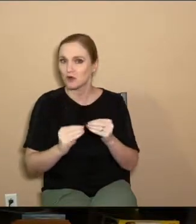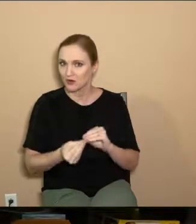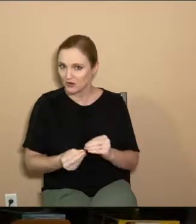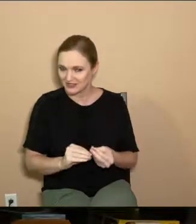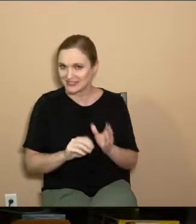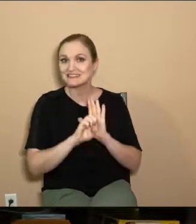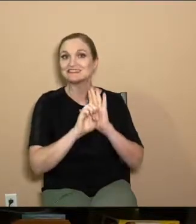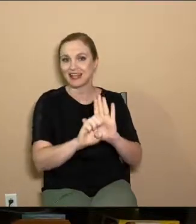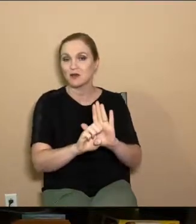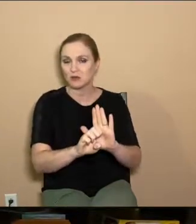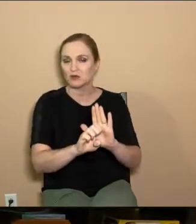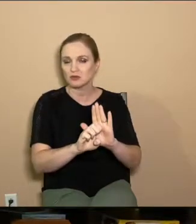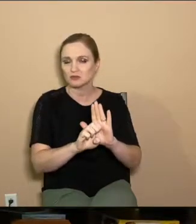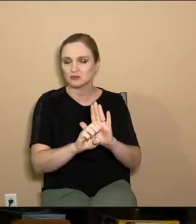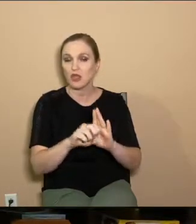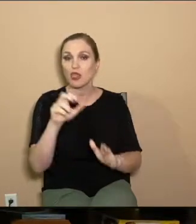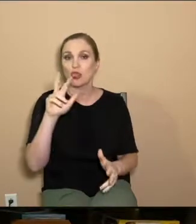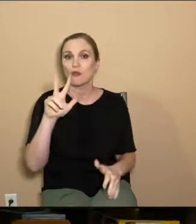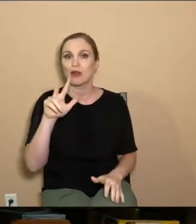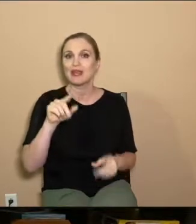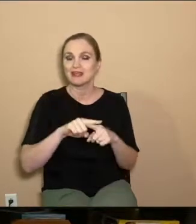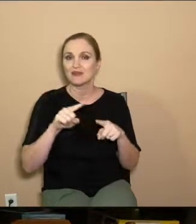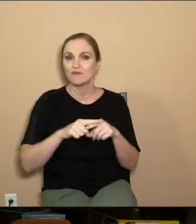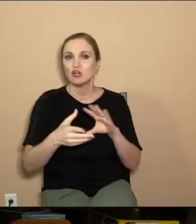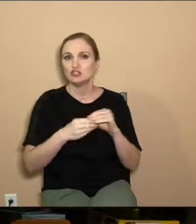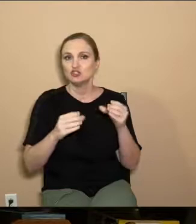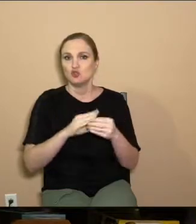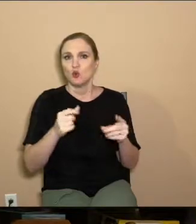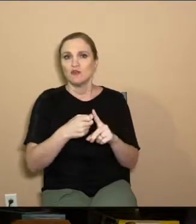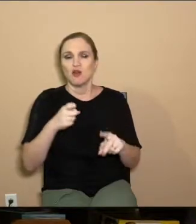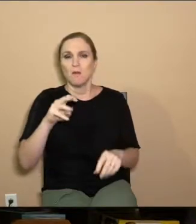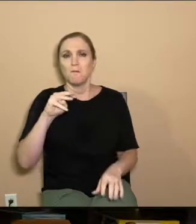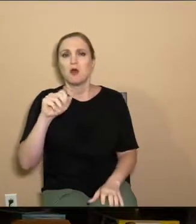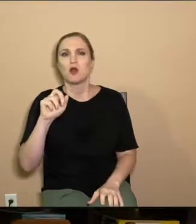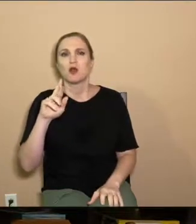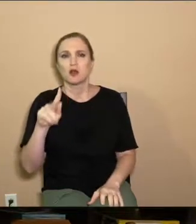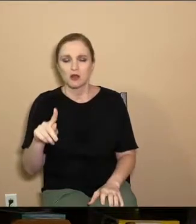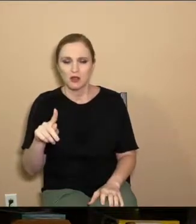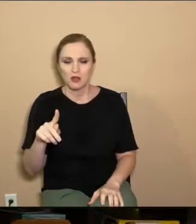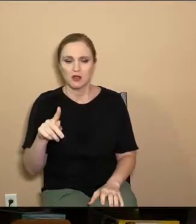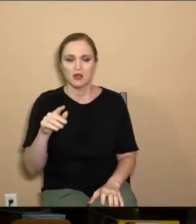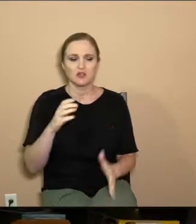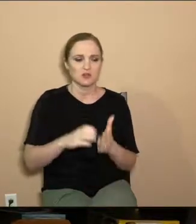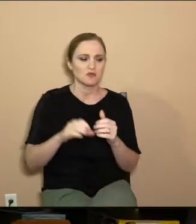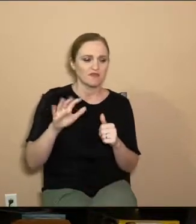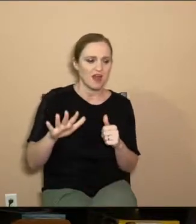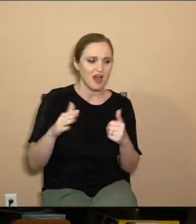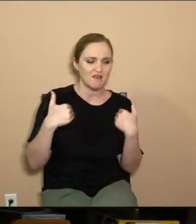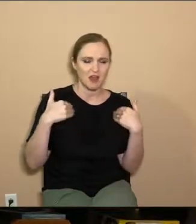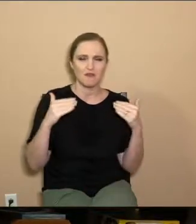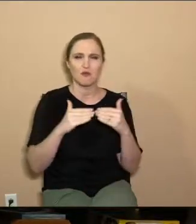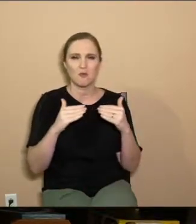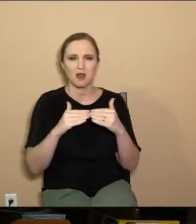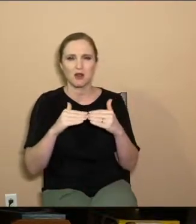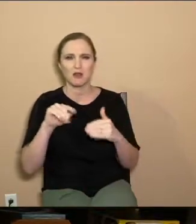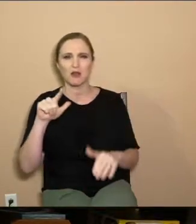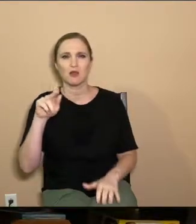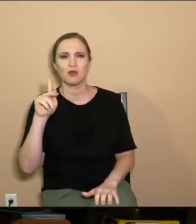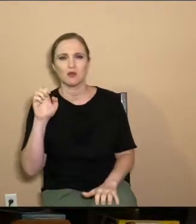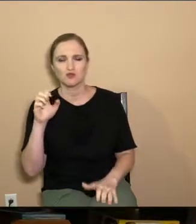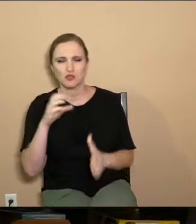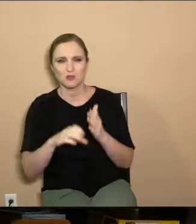side, three different stories from Mark, one of those from Mark five that has a parallel in Luke chapter eight.